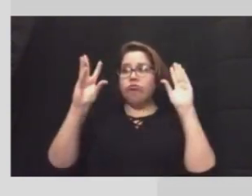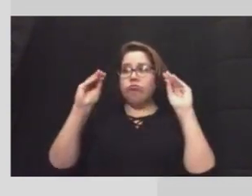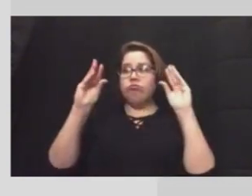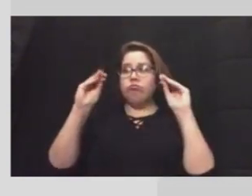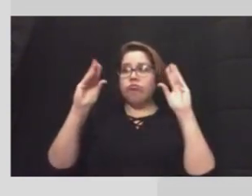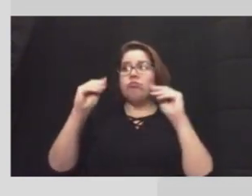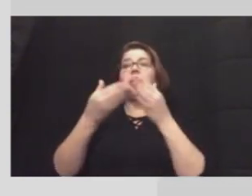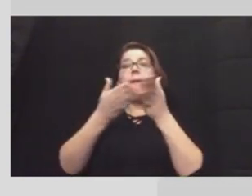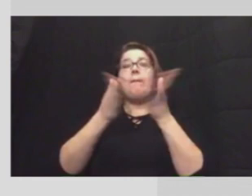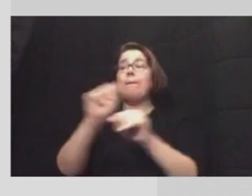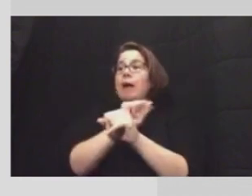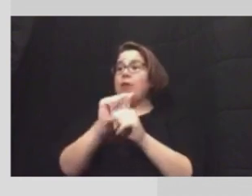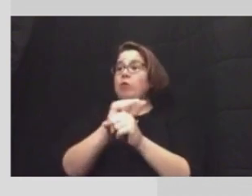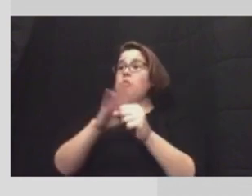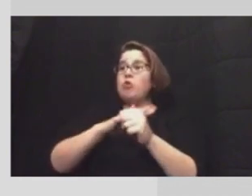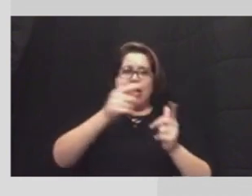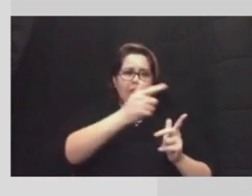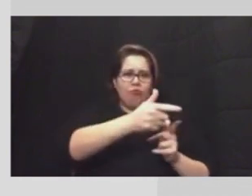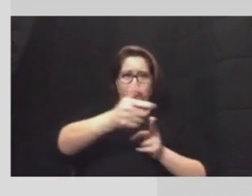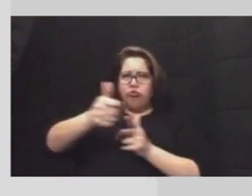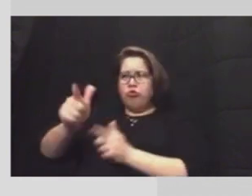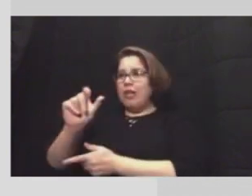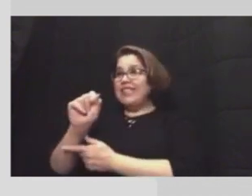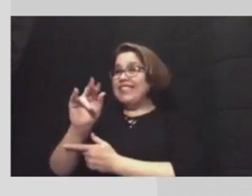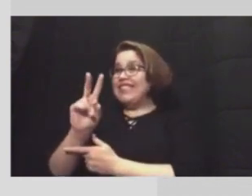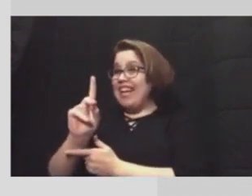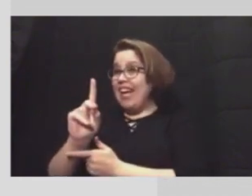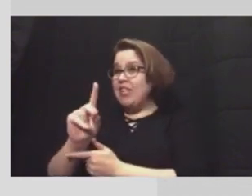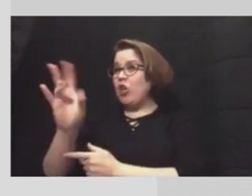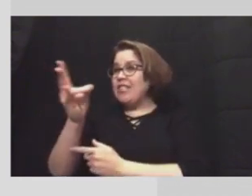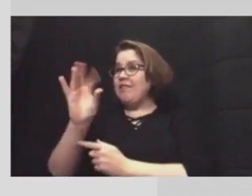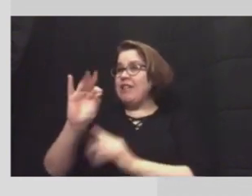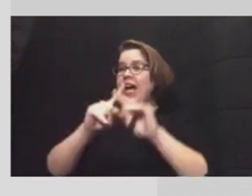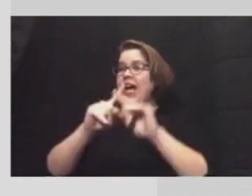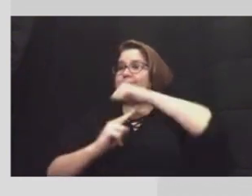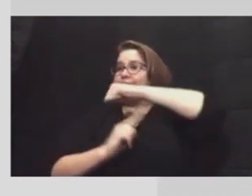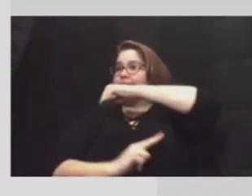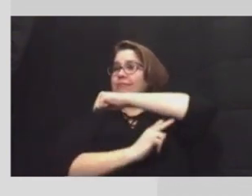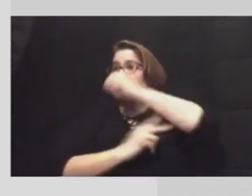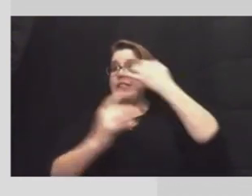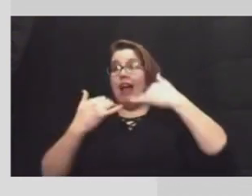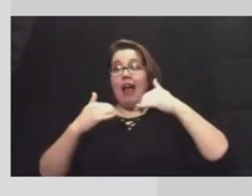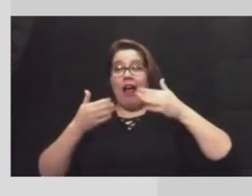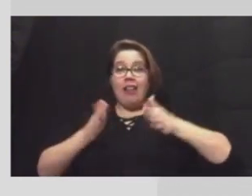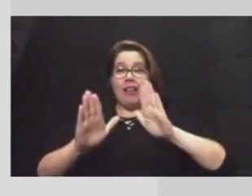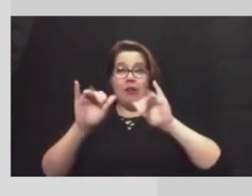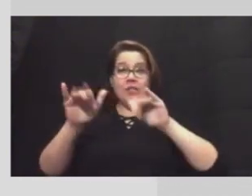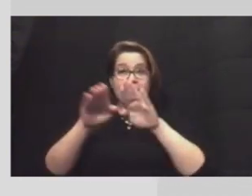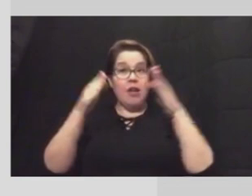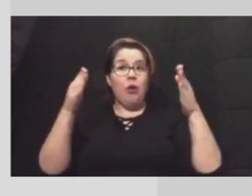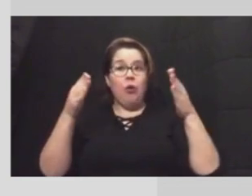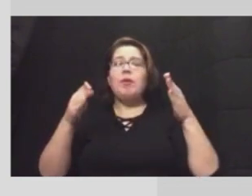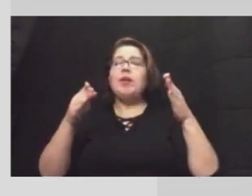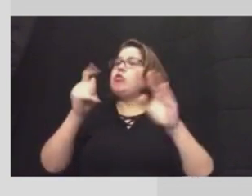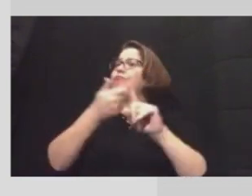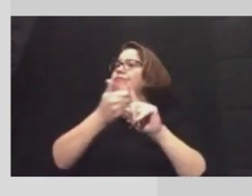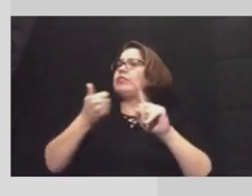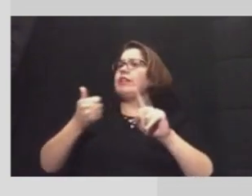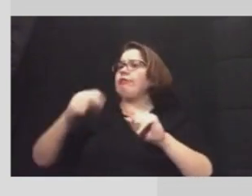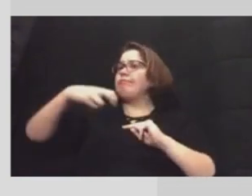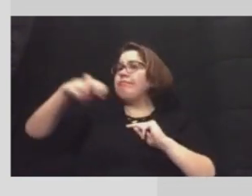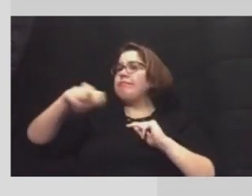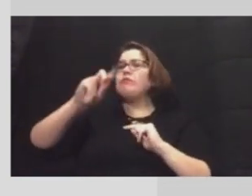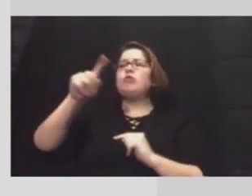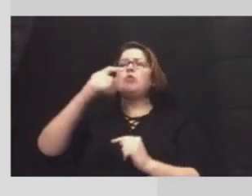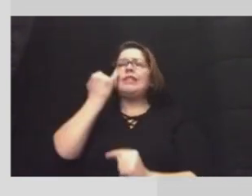works crews have sprayed sand on 79 bridges to allow them to remain open. So you should avoid travel unless it's